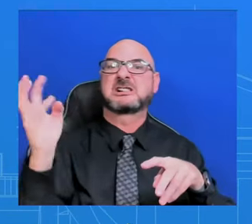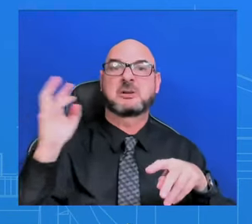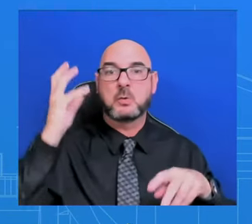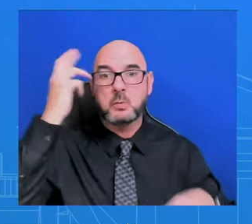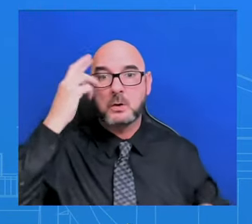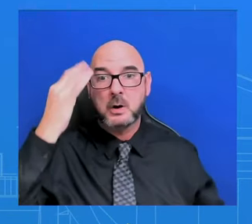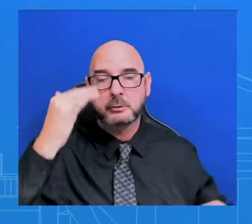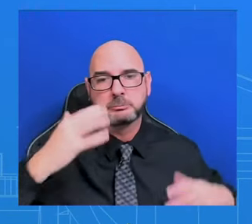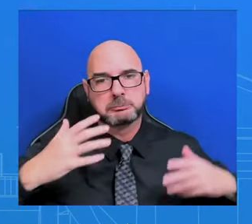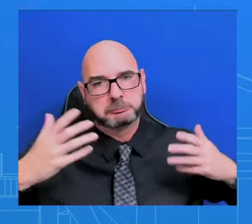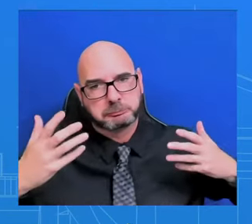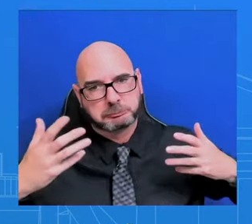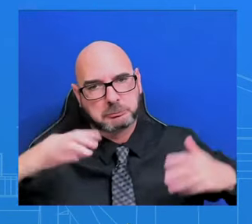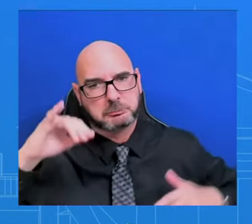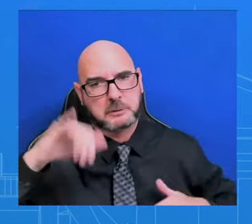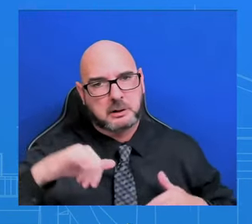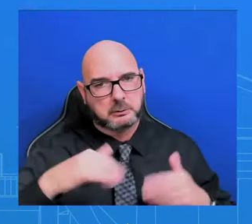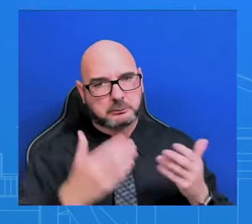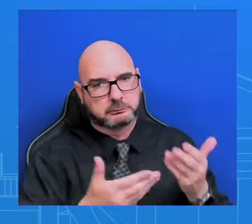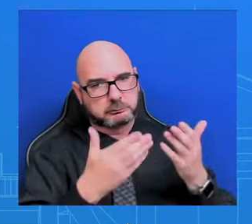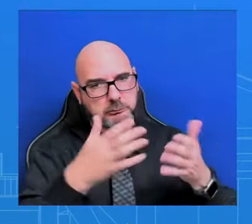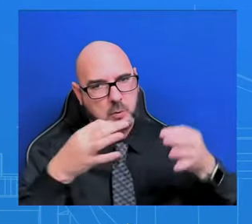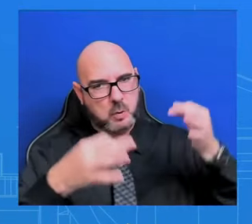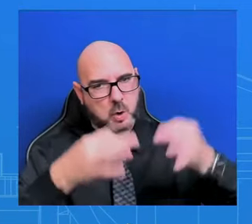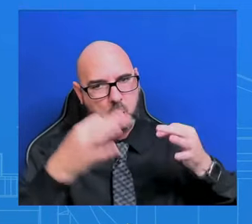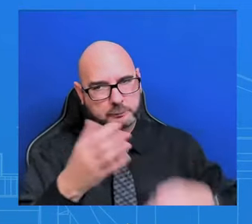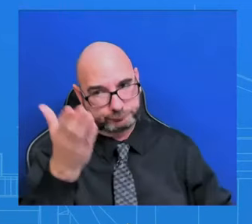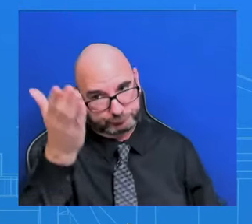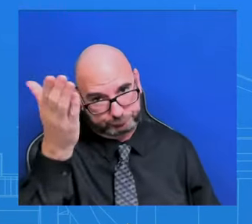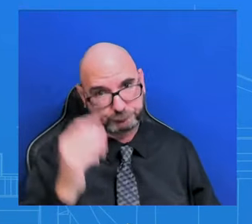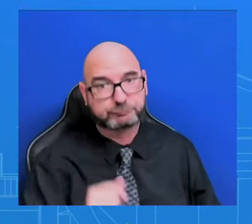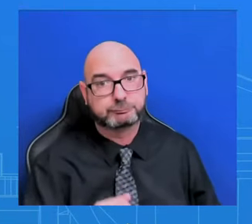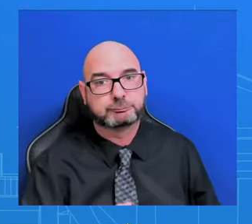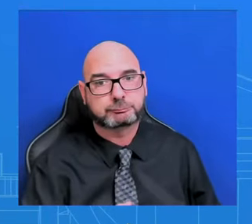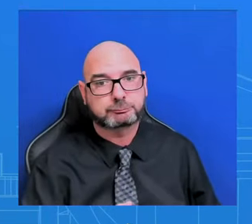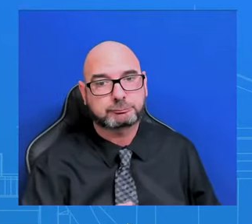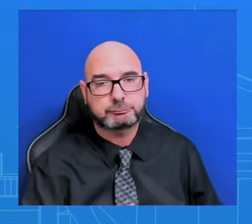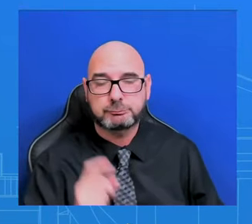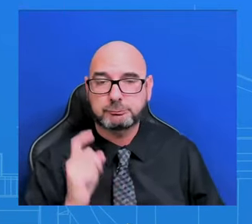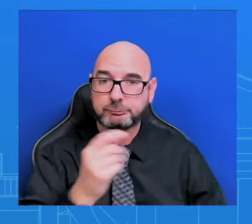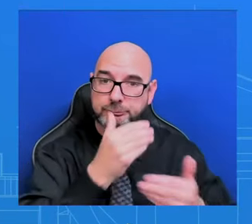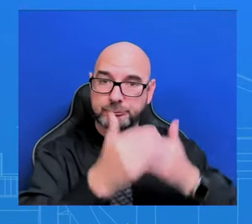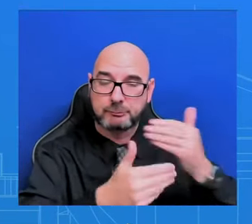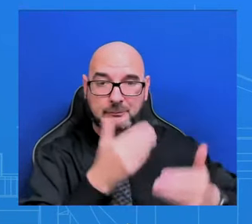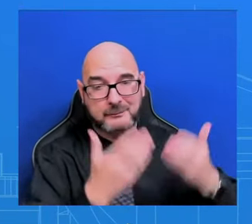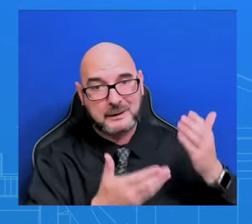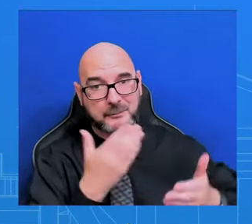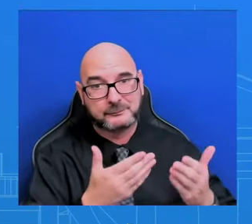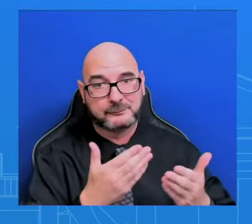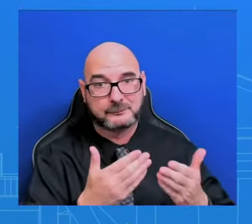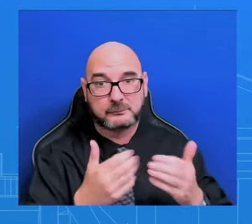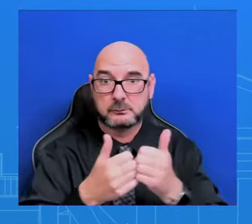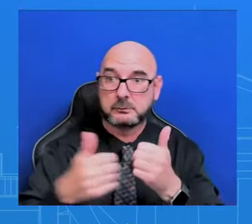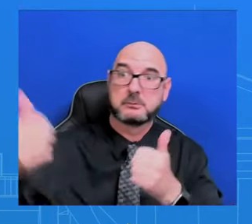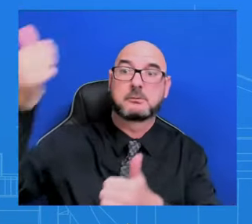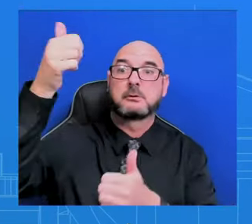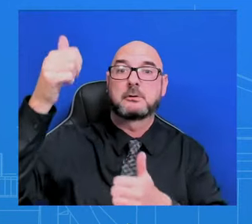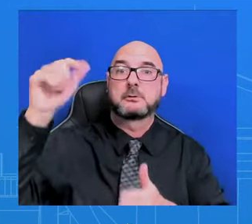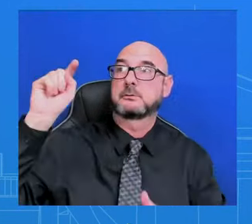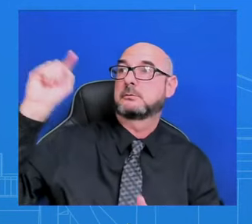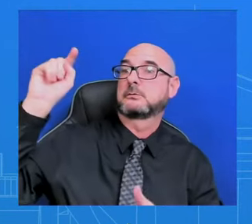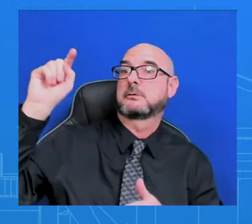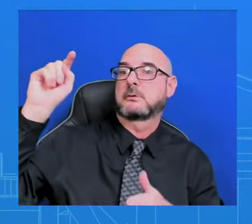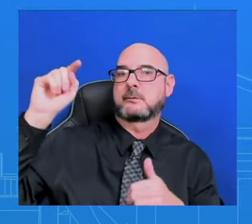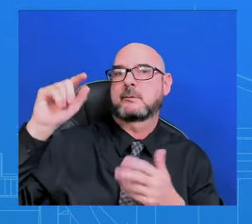Circuit, right? They still have to go through that process. Maybe it goes to the Supreme Court. I'm going to be careful and not talk about that legal process.